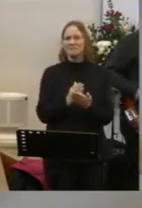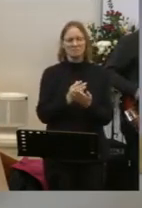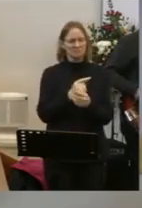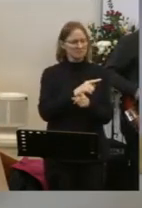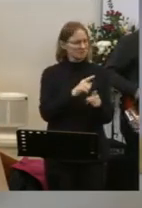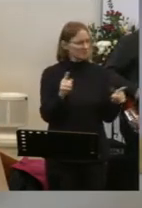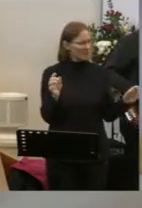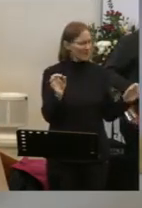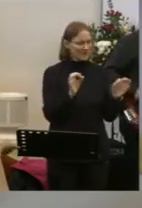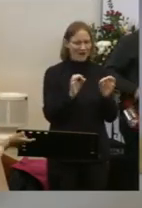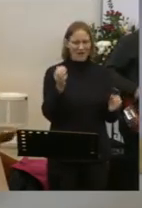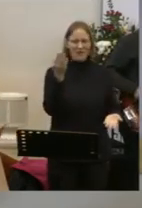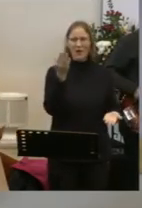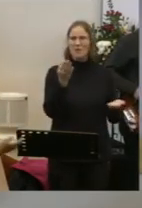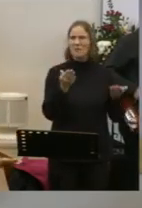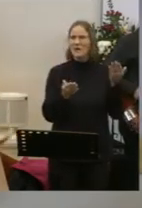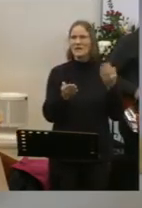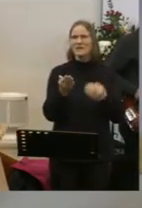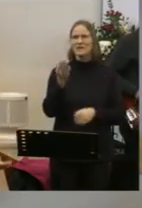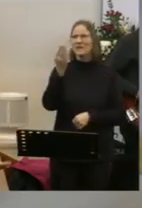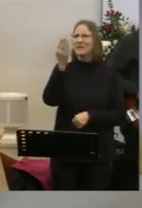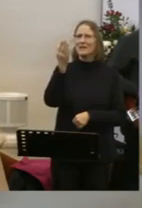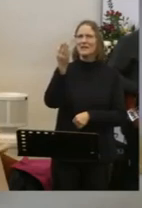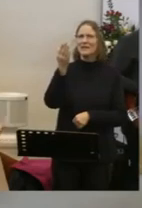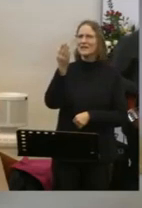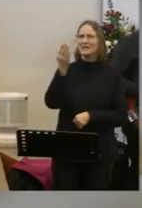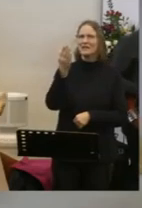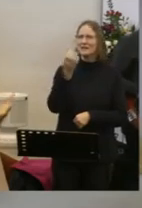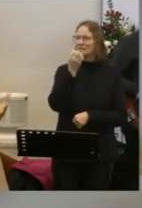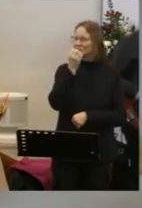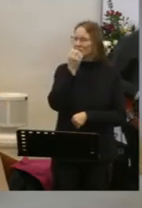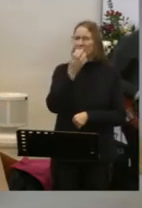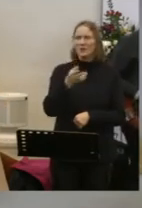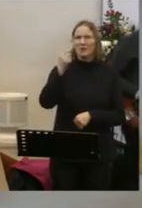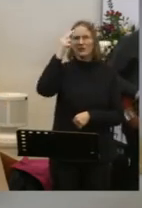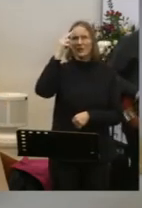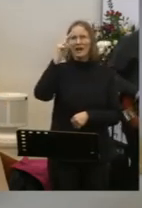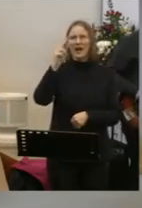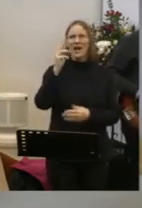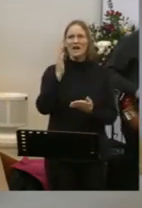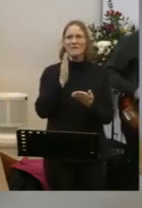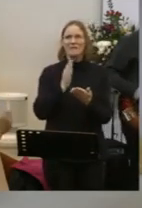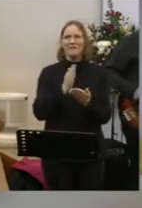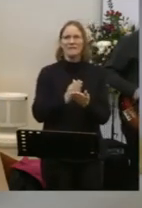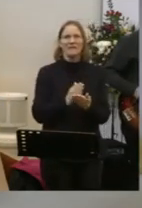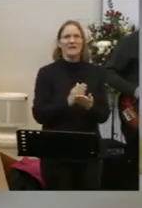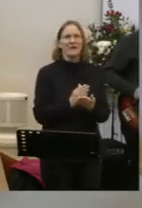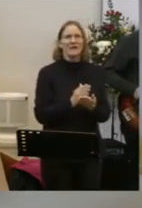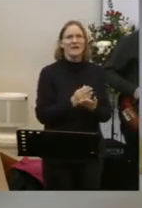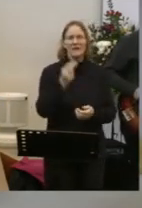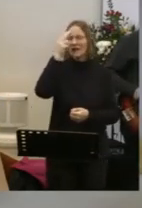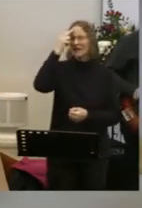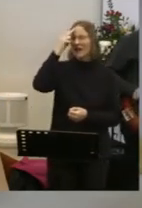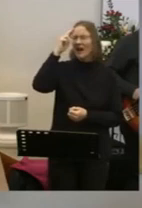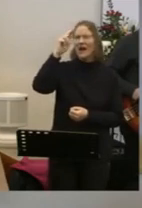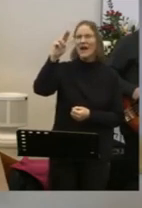is What a compares to this What a beautiful name it is